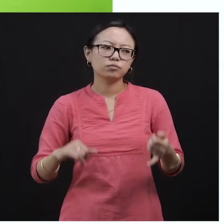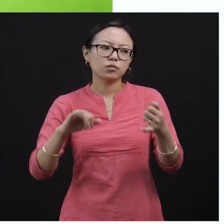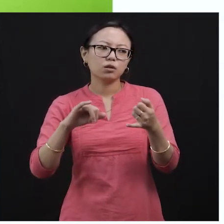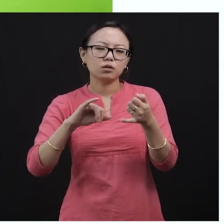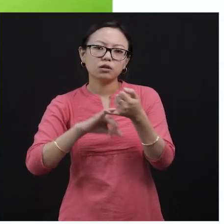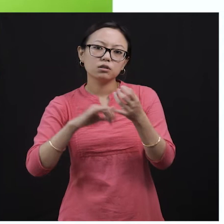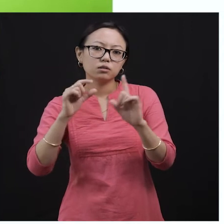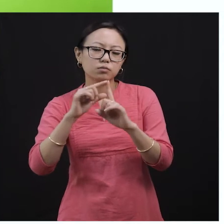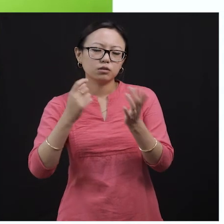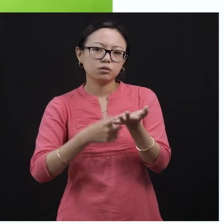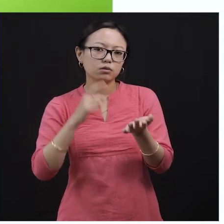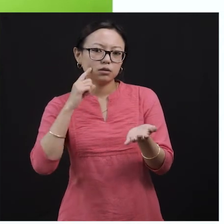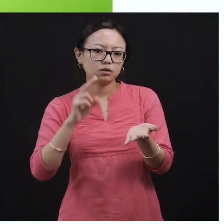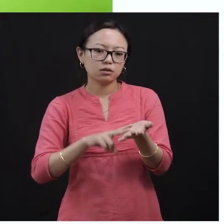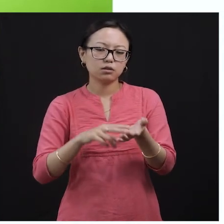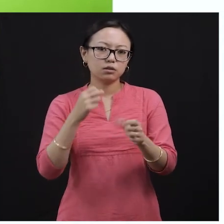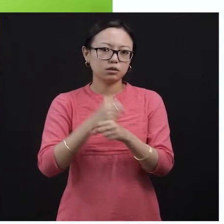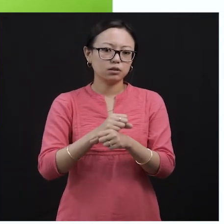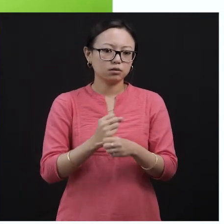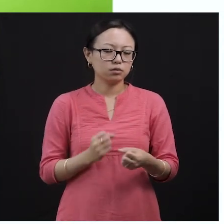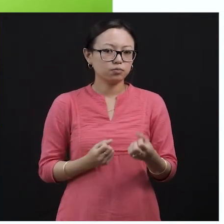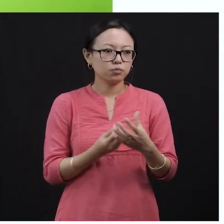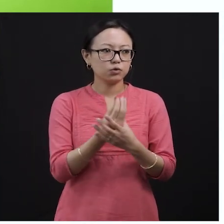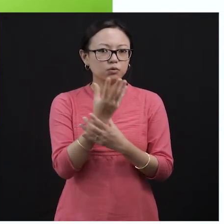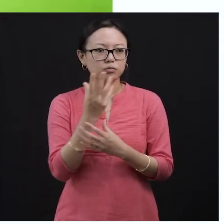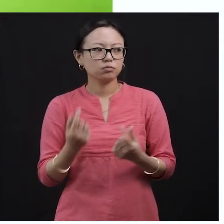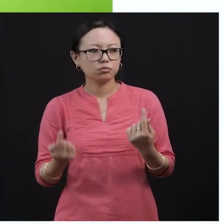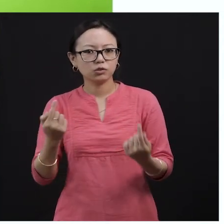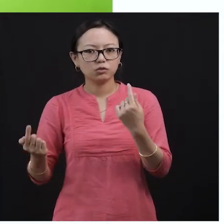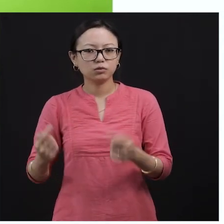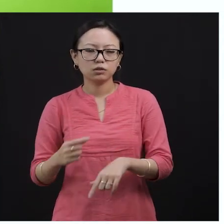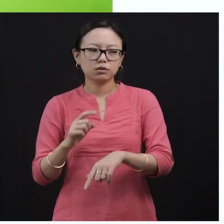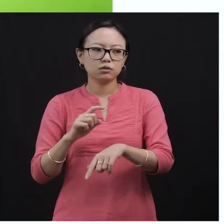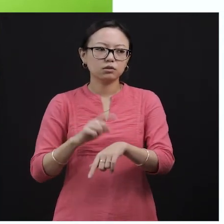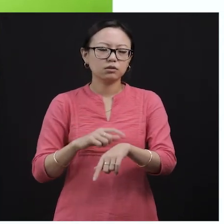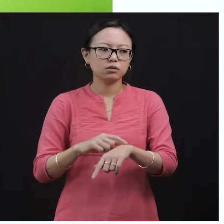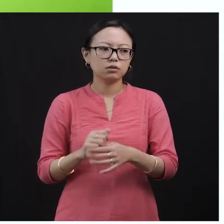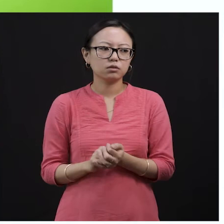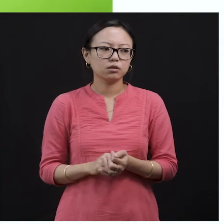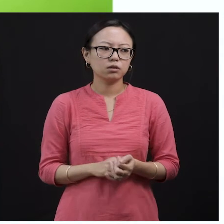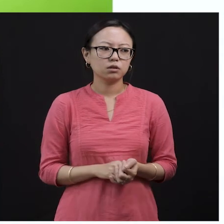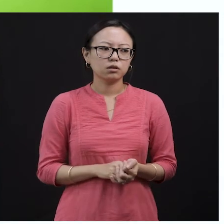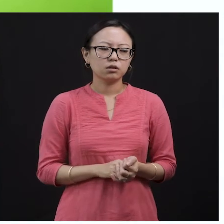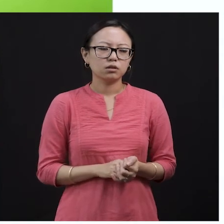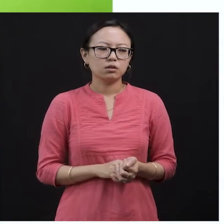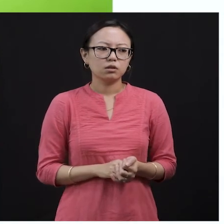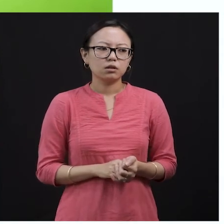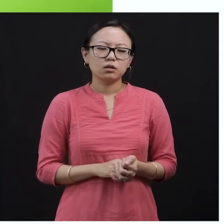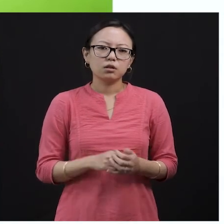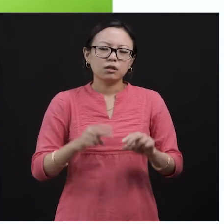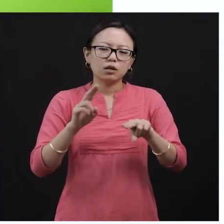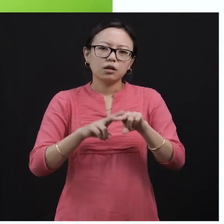would come to eat the figs. All kinds of birds would come to eat the figs, and the banyan tree becomes the noisiest